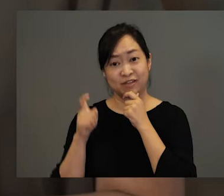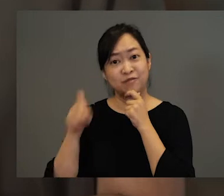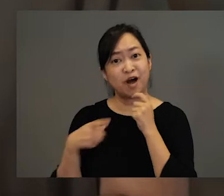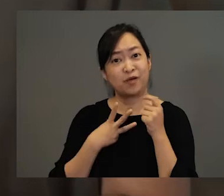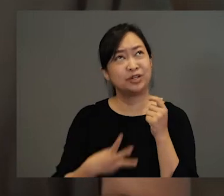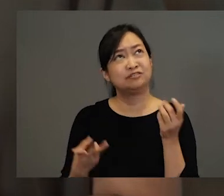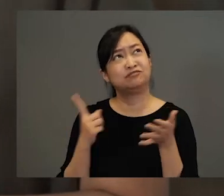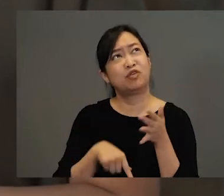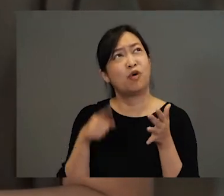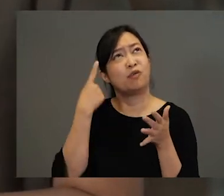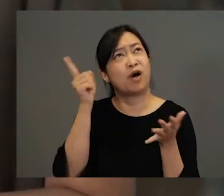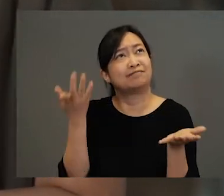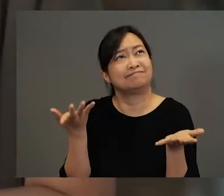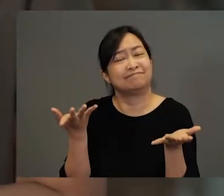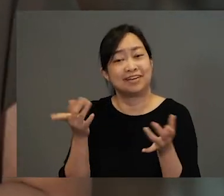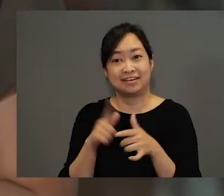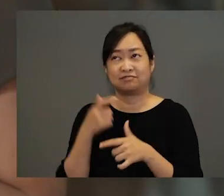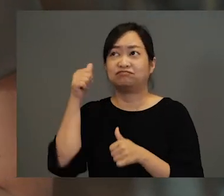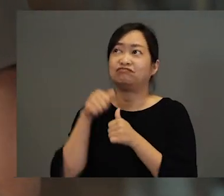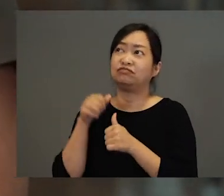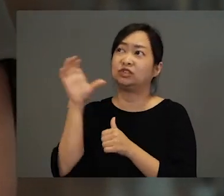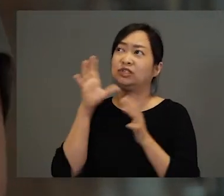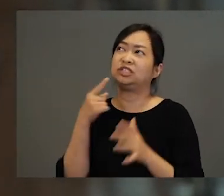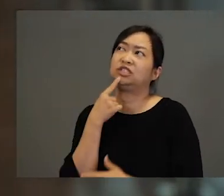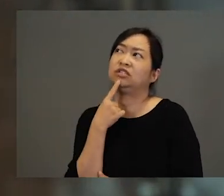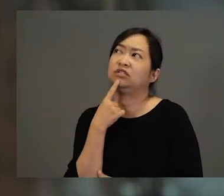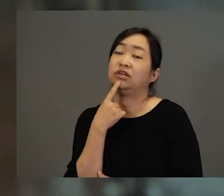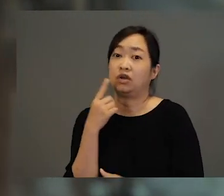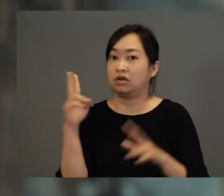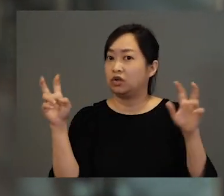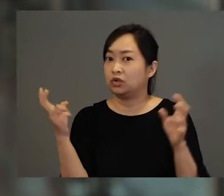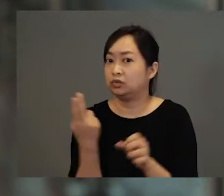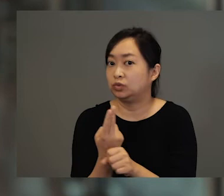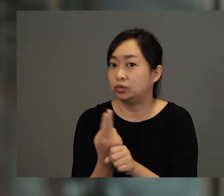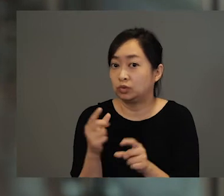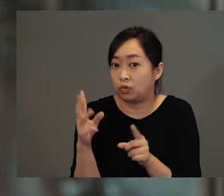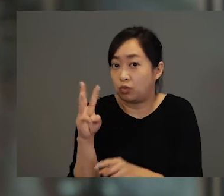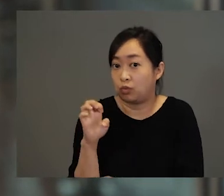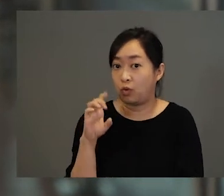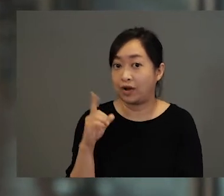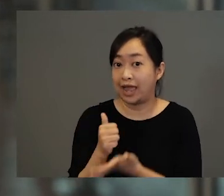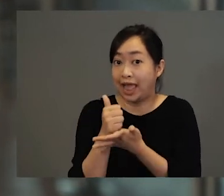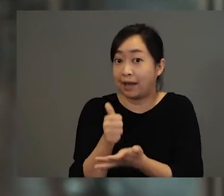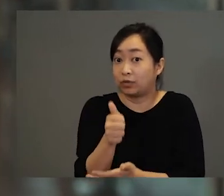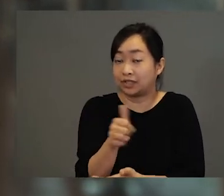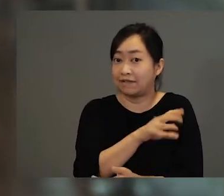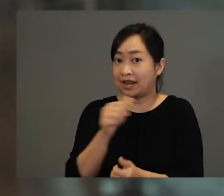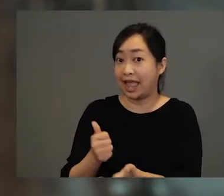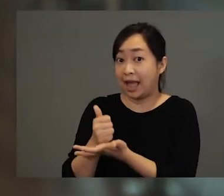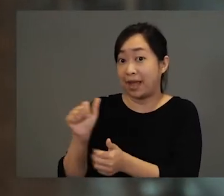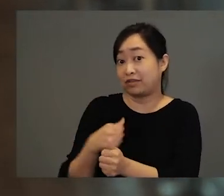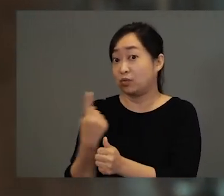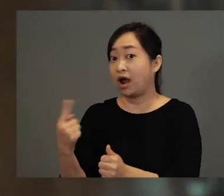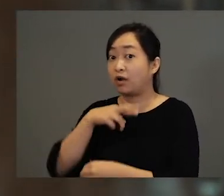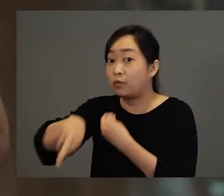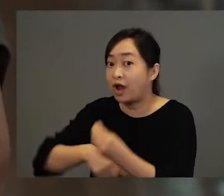he should wish for. He remembered what the stranger had said. Use the wand to help yourself and to help everyone around